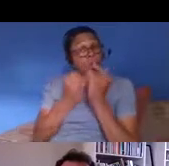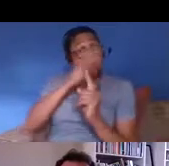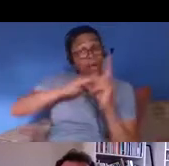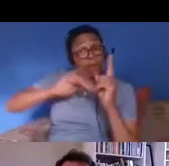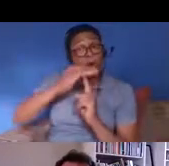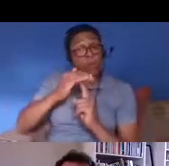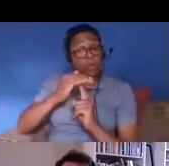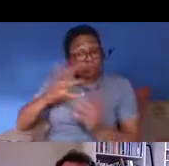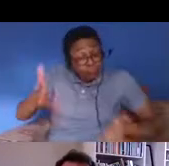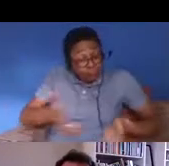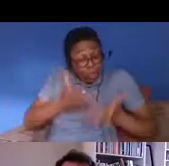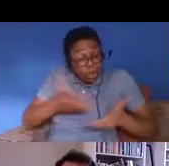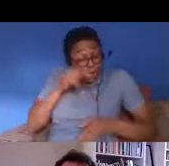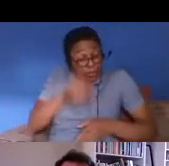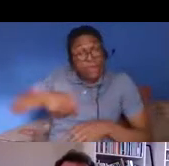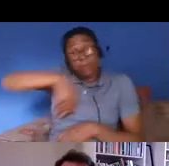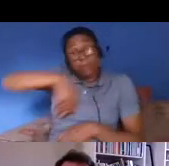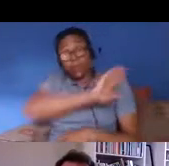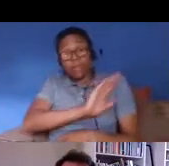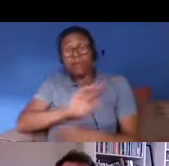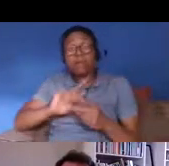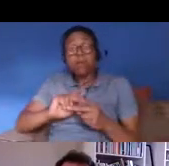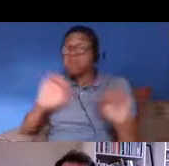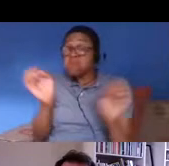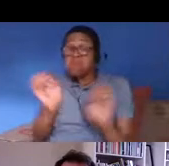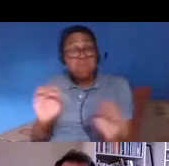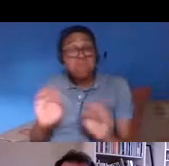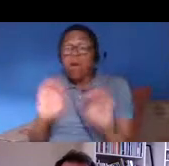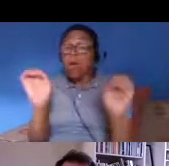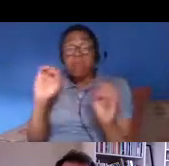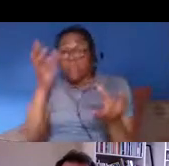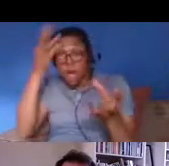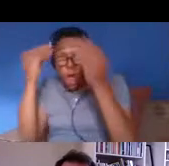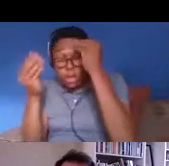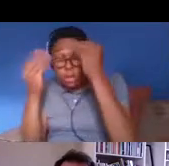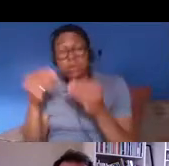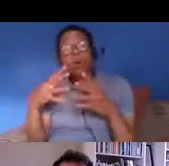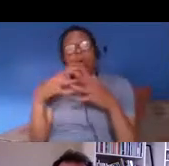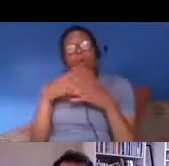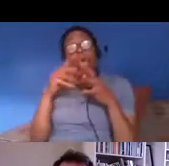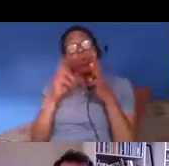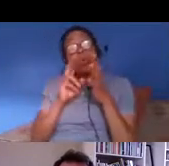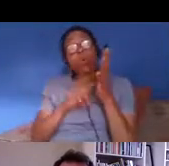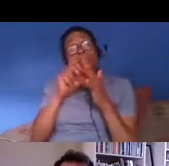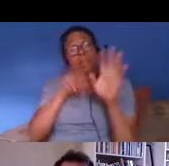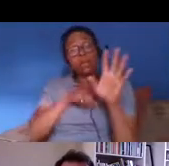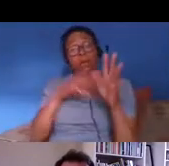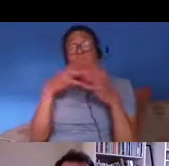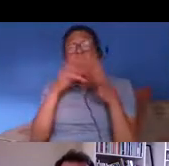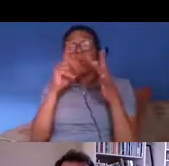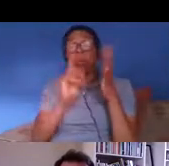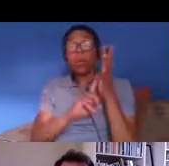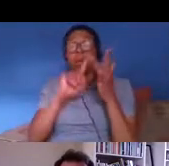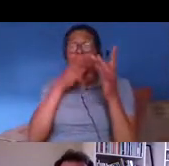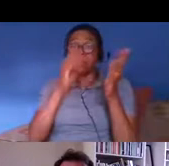um similar findings were made by wendy williams in the windrush lessons learned review um just earlier this year um again and she looked at this in